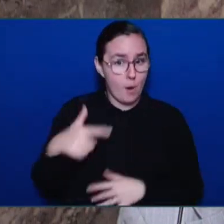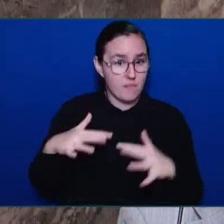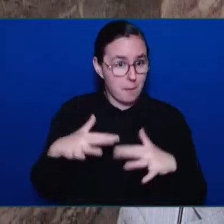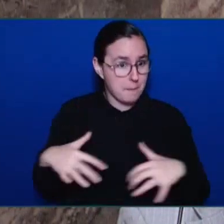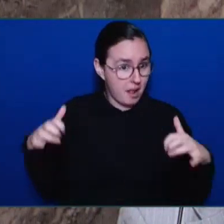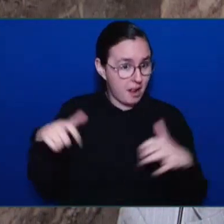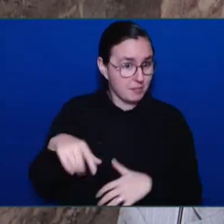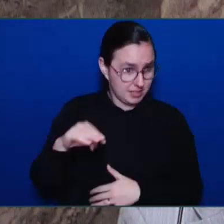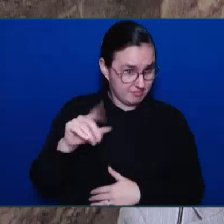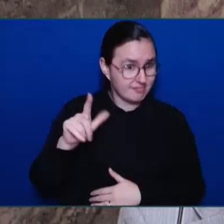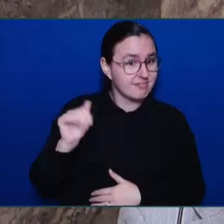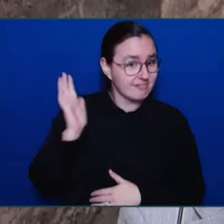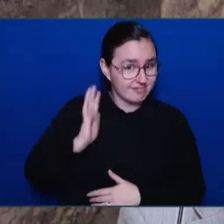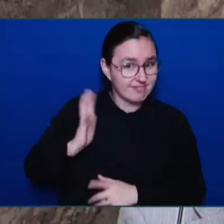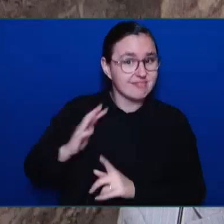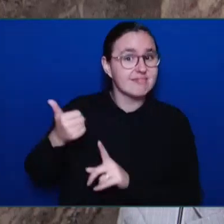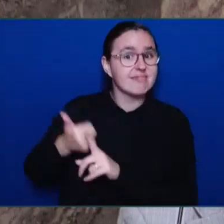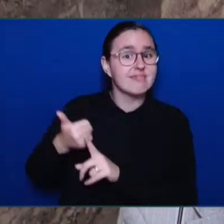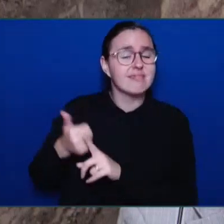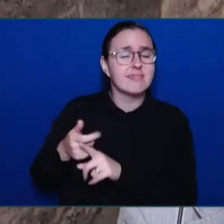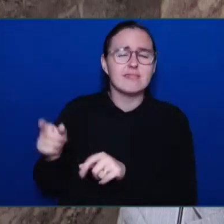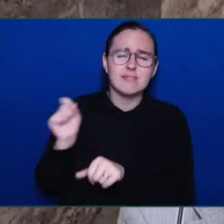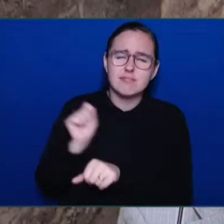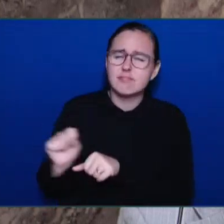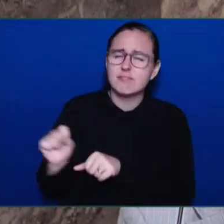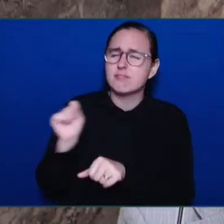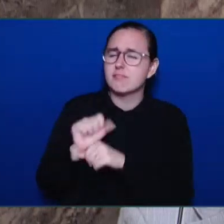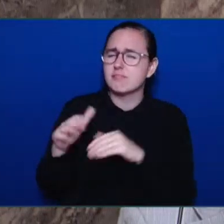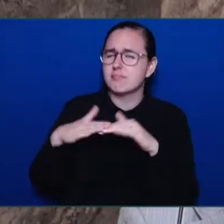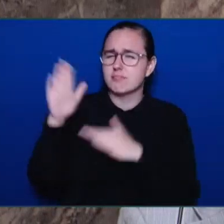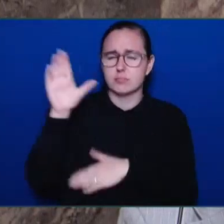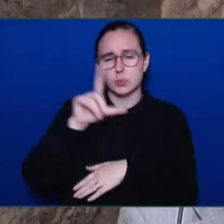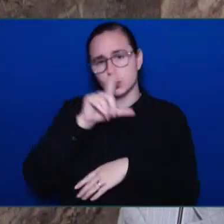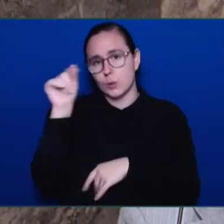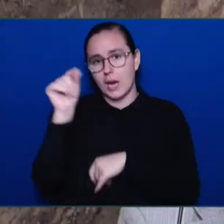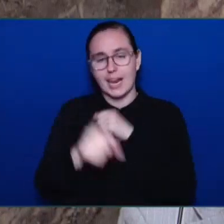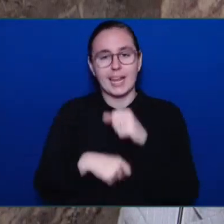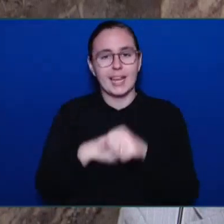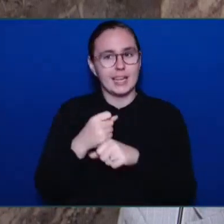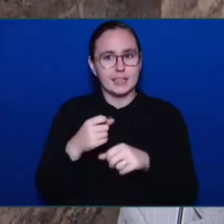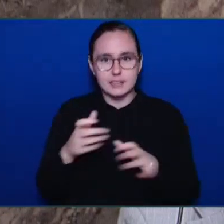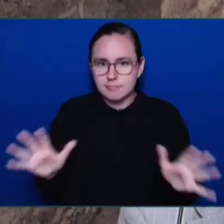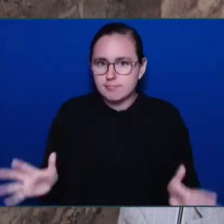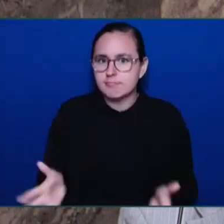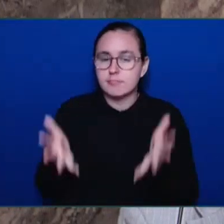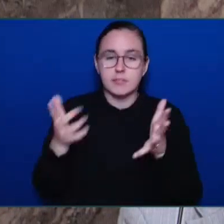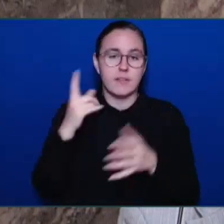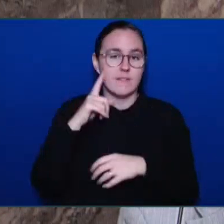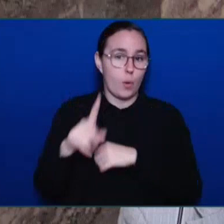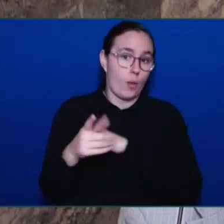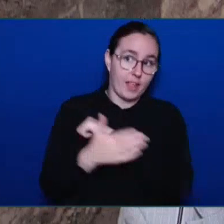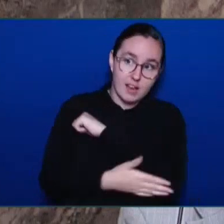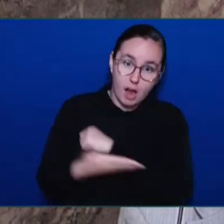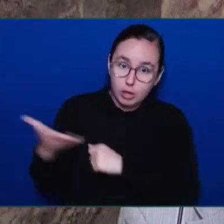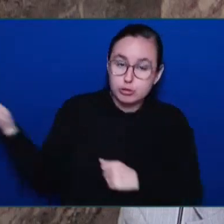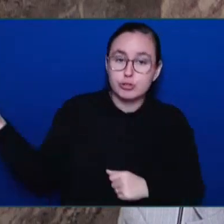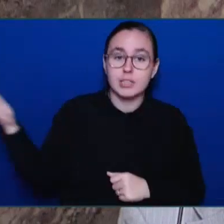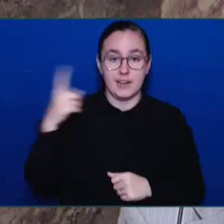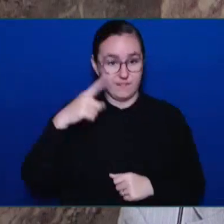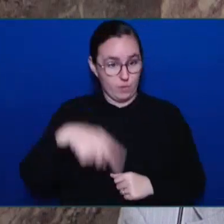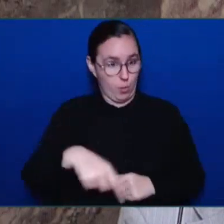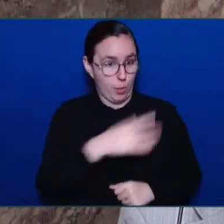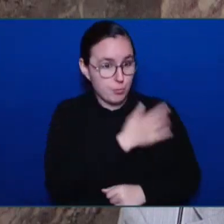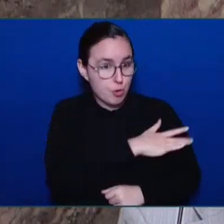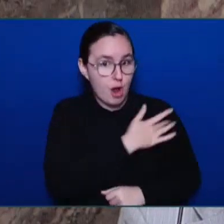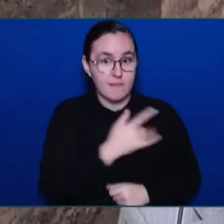our country and our province and our community. He was a champion of everything Rutland, everything Kelowna, everything